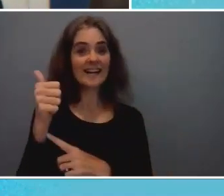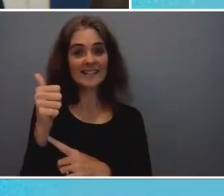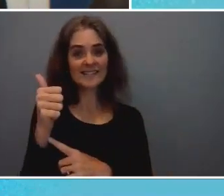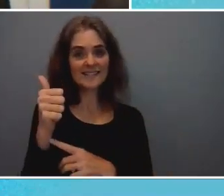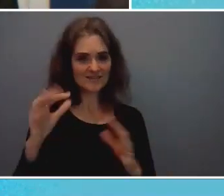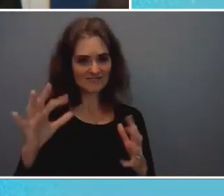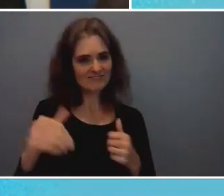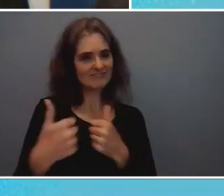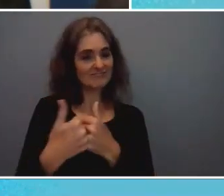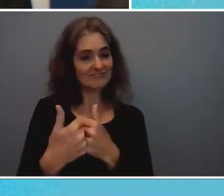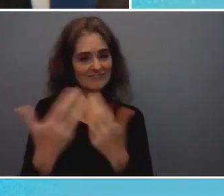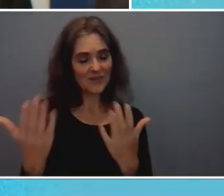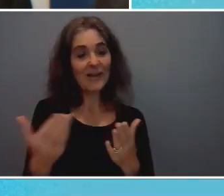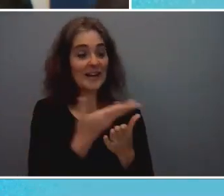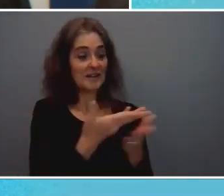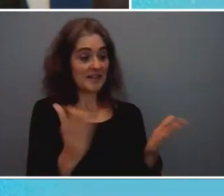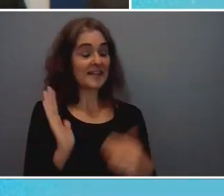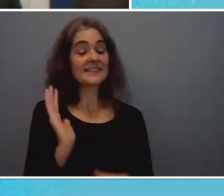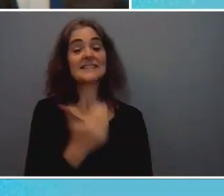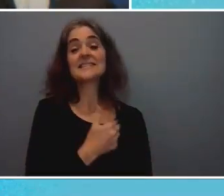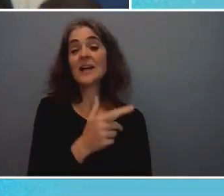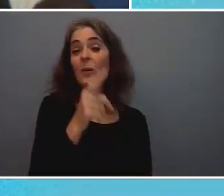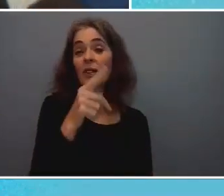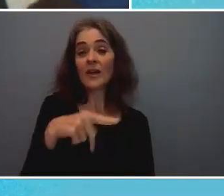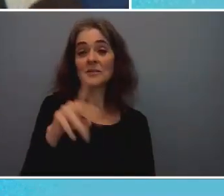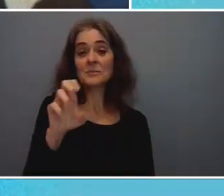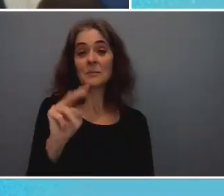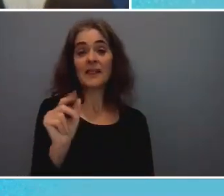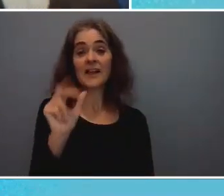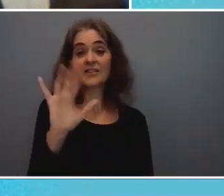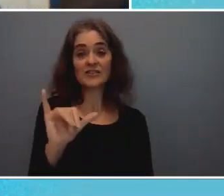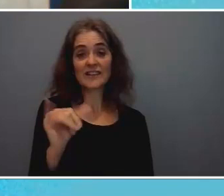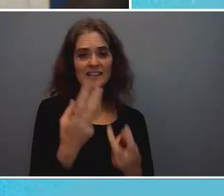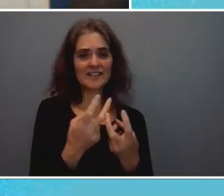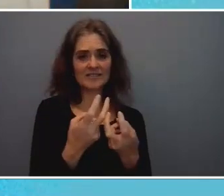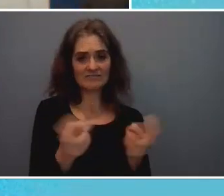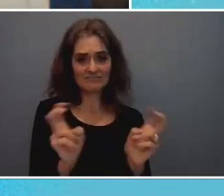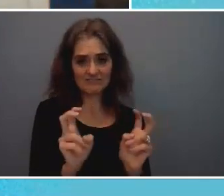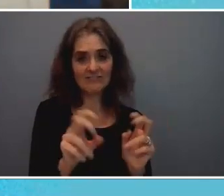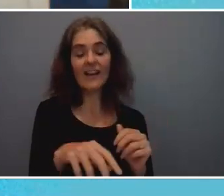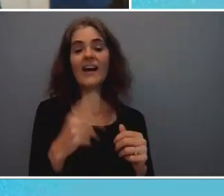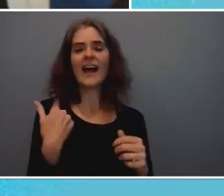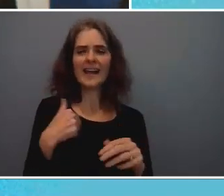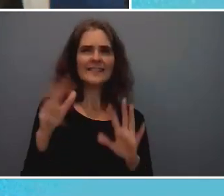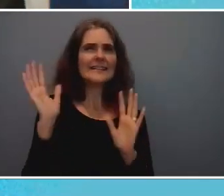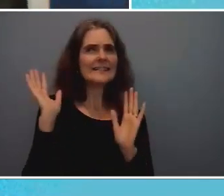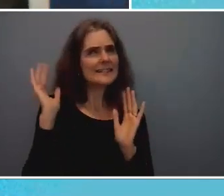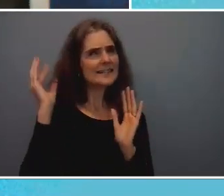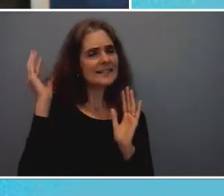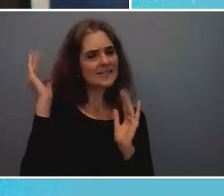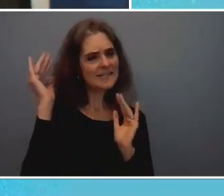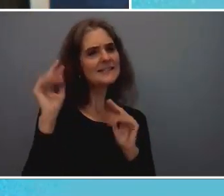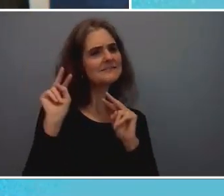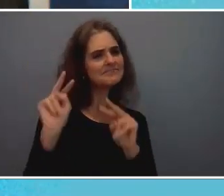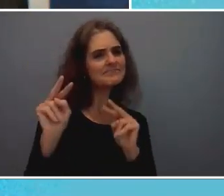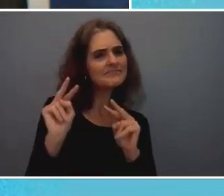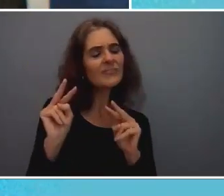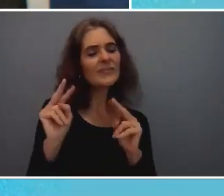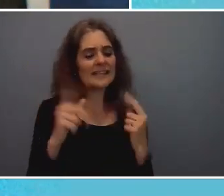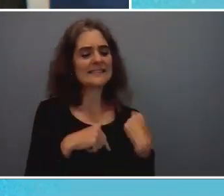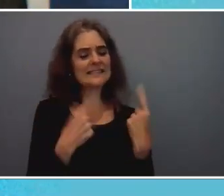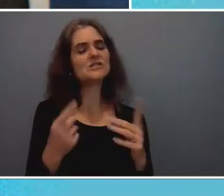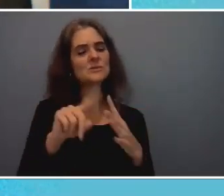plenary panel I've anticipated this panel for since we started working on the on the conference